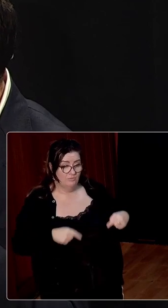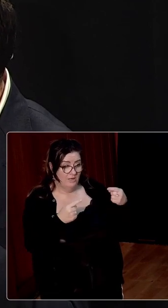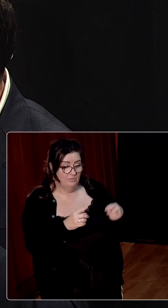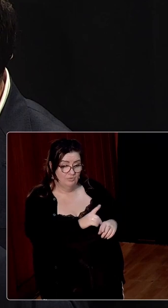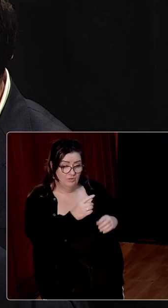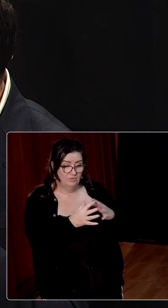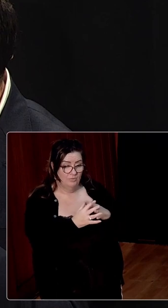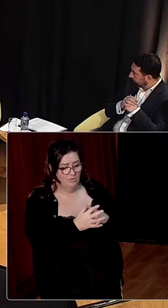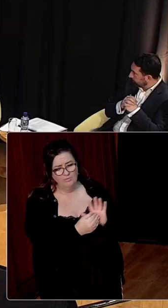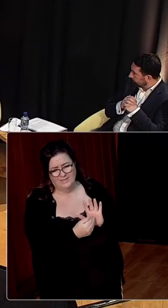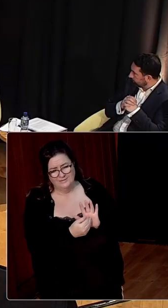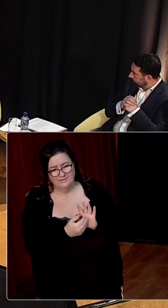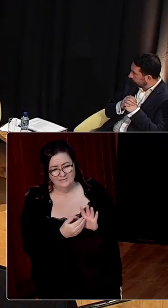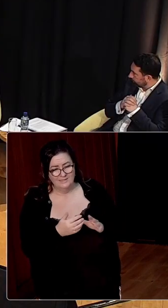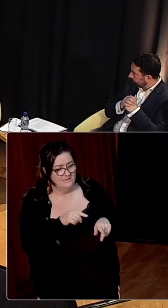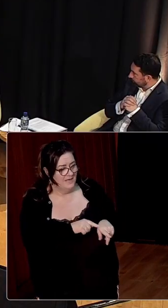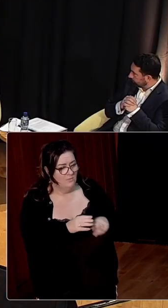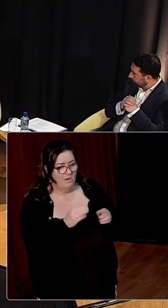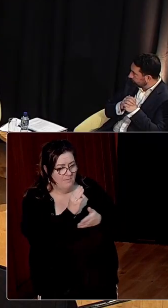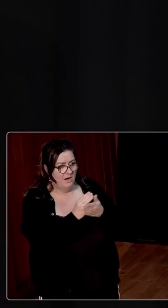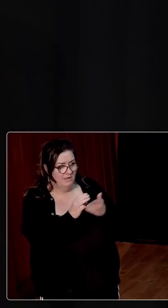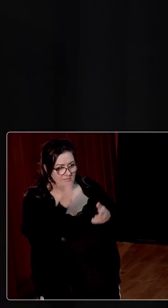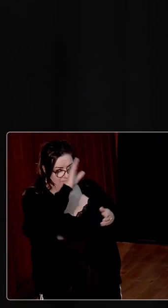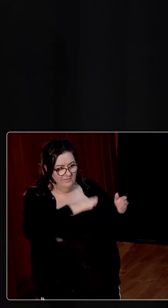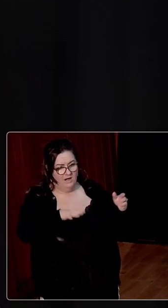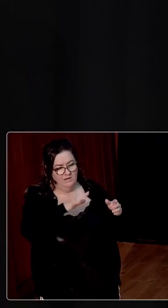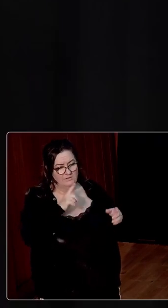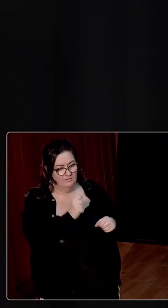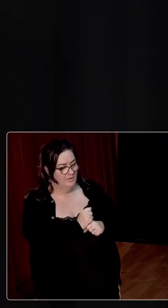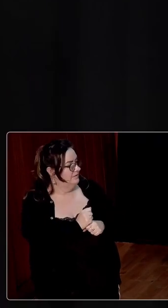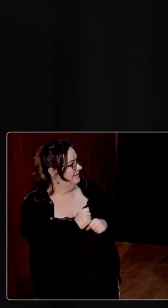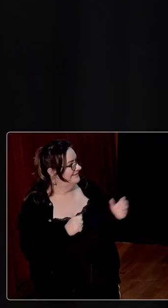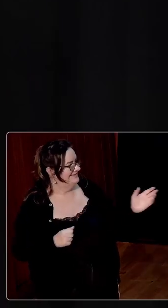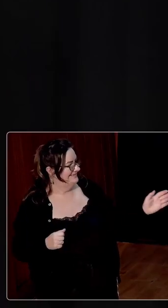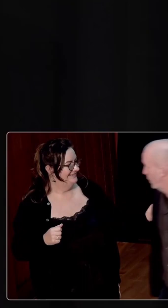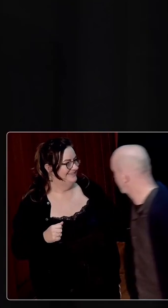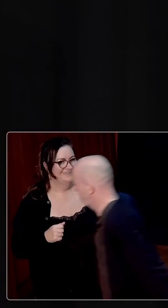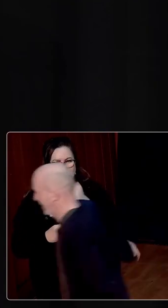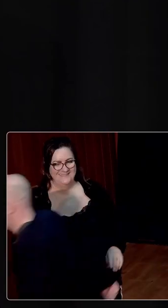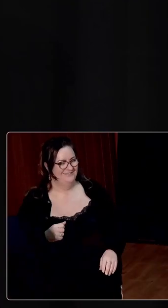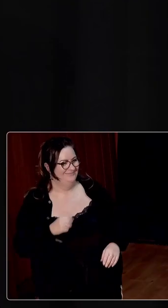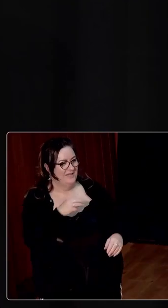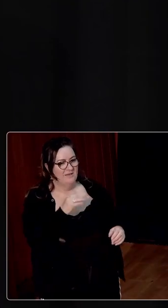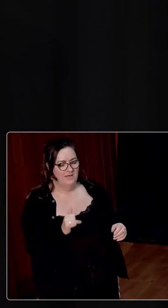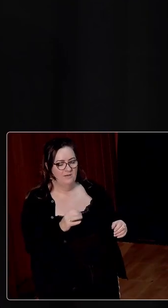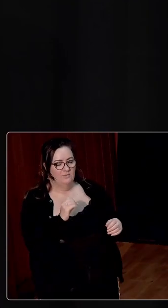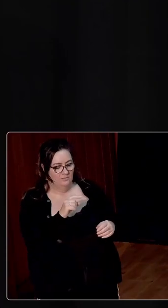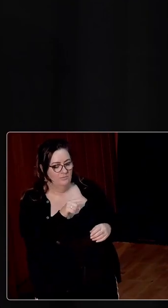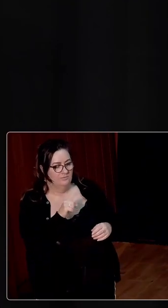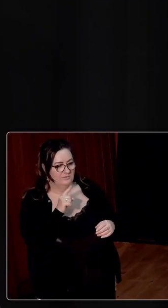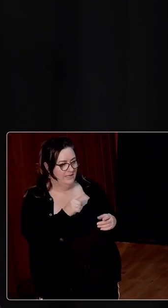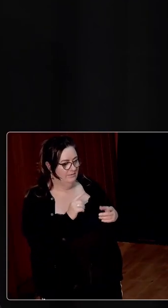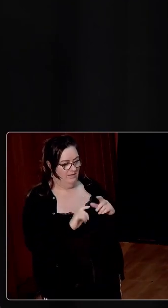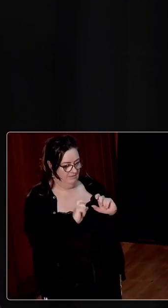they did. Yeah. It depended on what part of the country, if you were to look at, say, places like Mayo, the anti-treaty side are